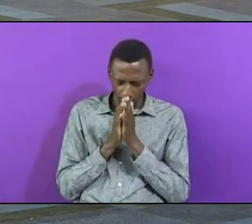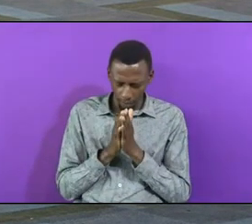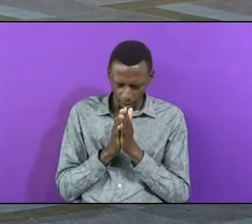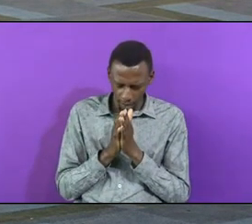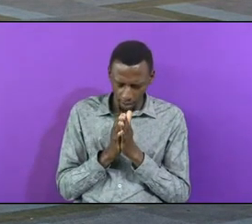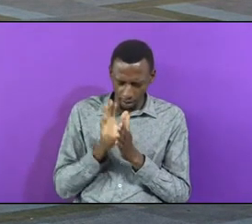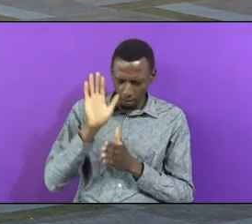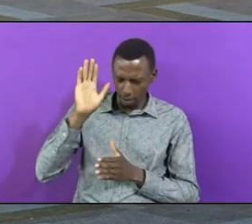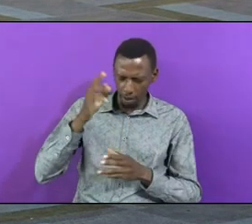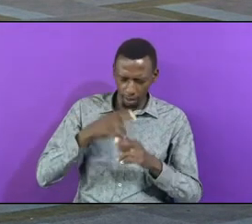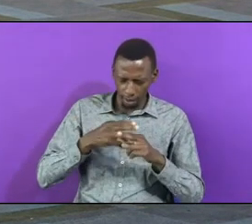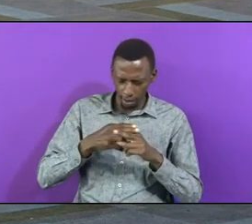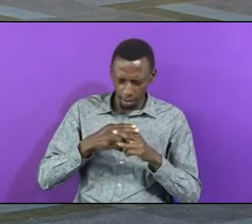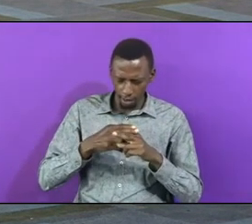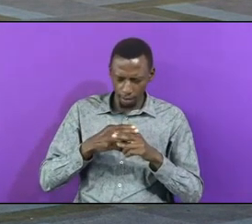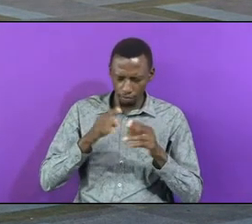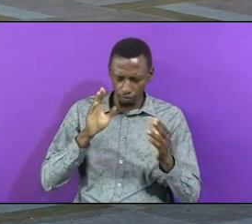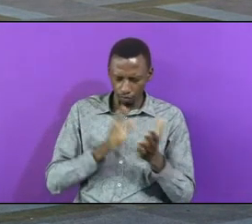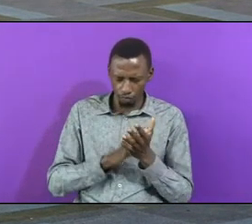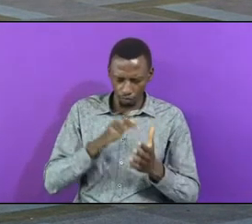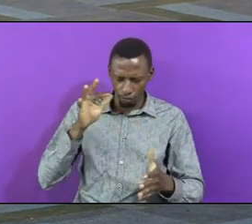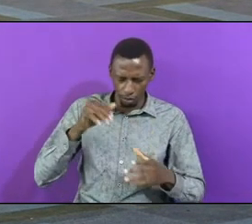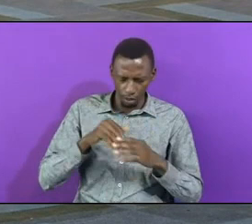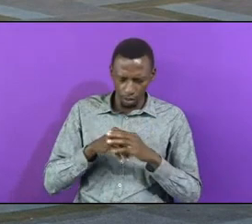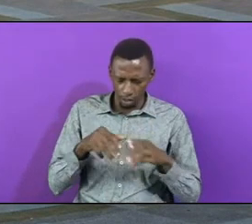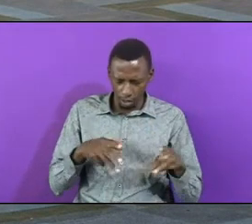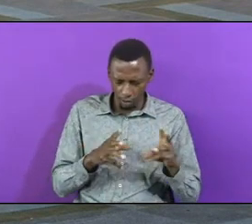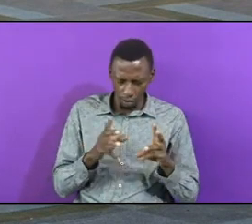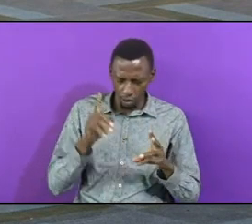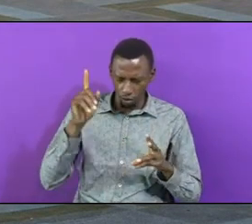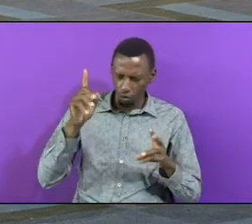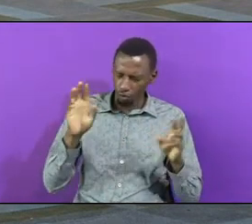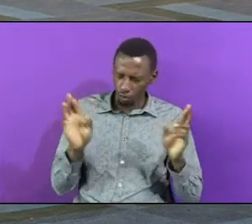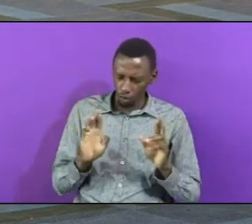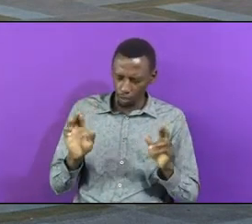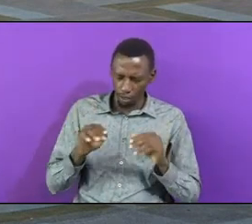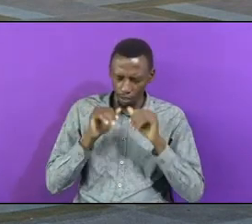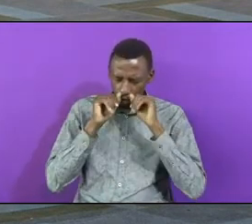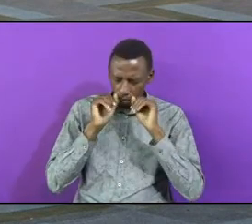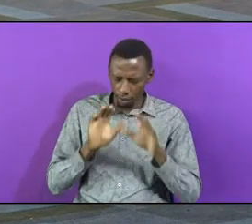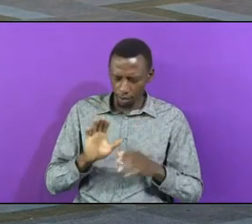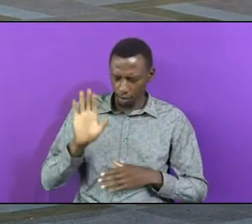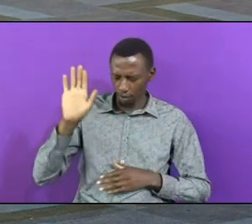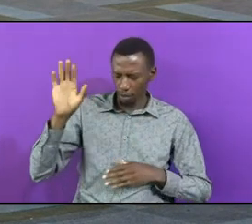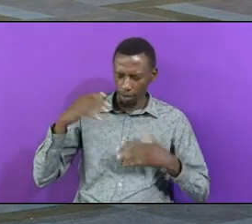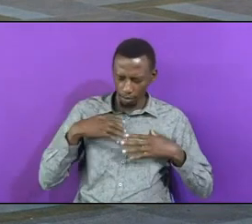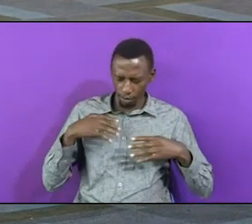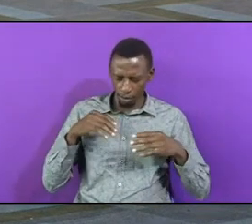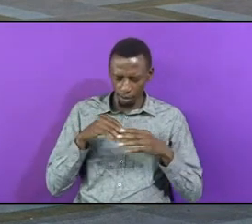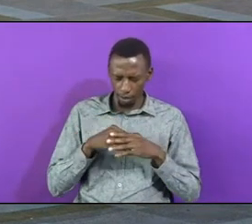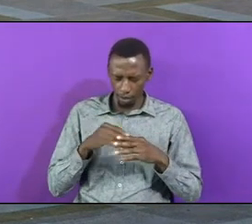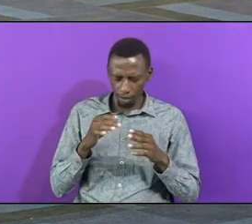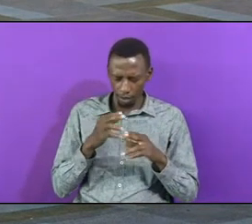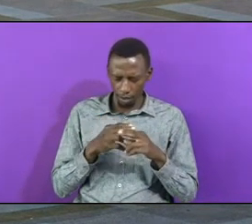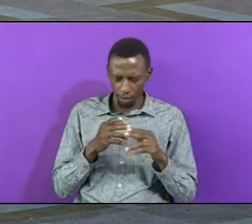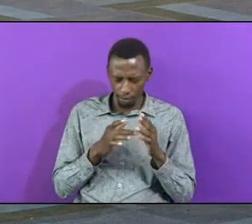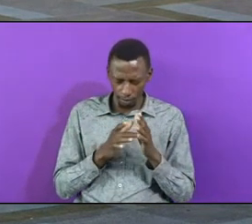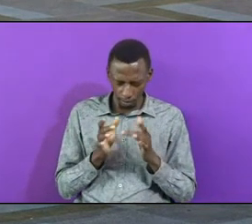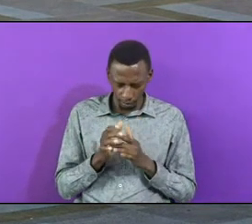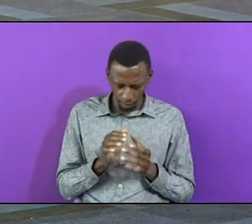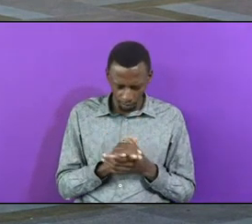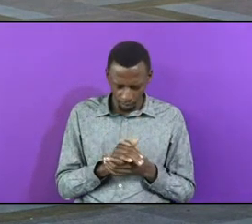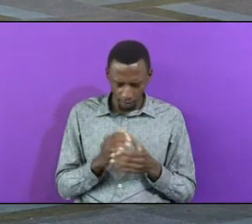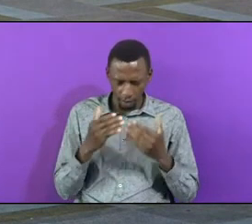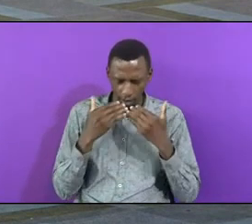will be glorified In such a way that you will be willing To bless your people in Jesus' name Thank you